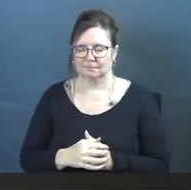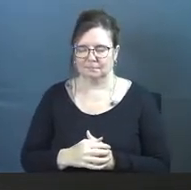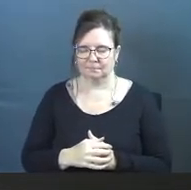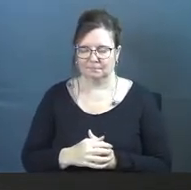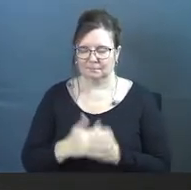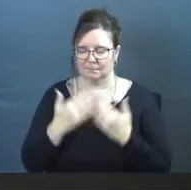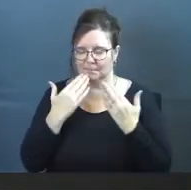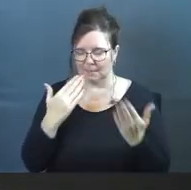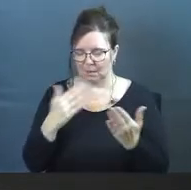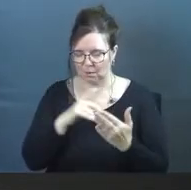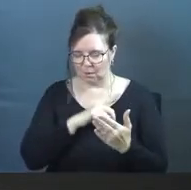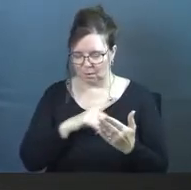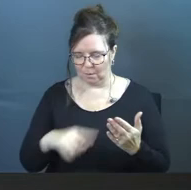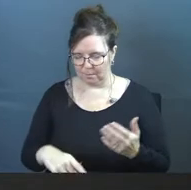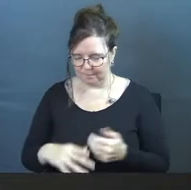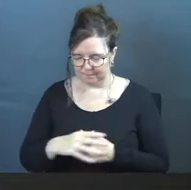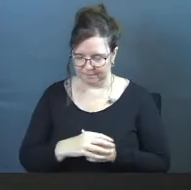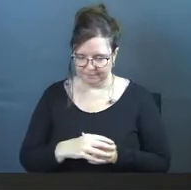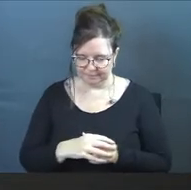Thank you, Lord.